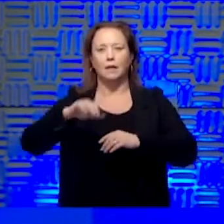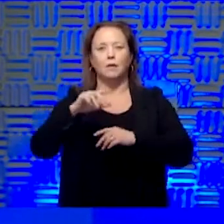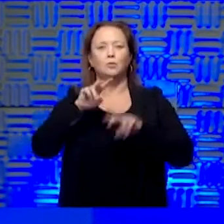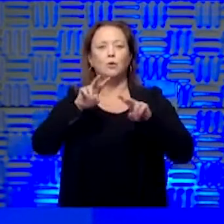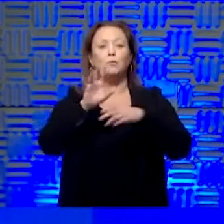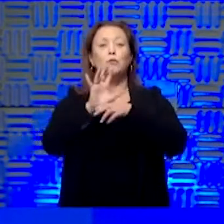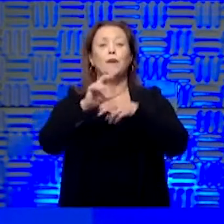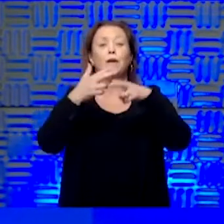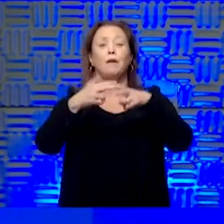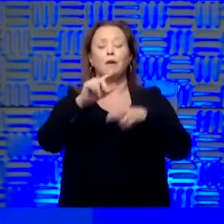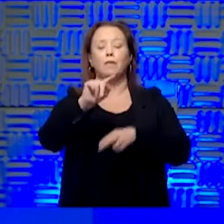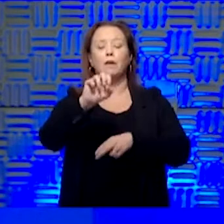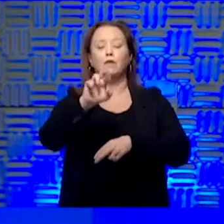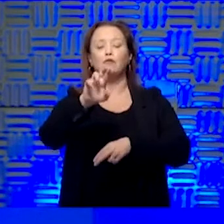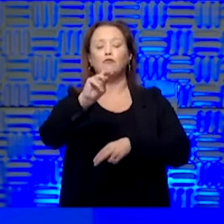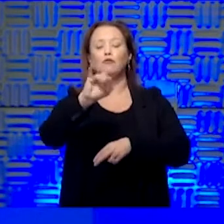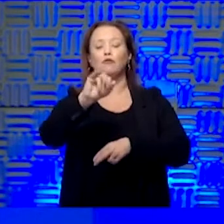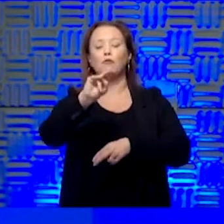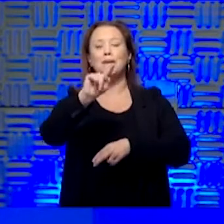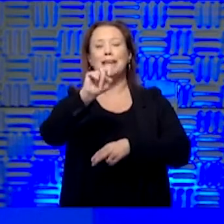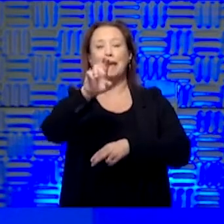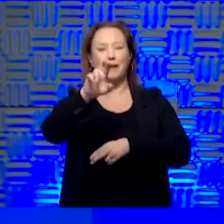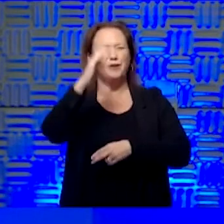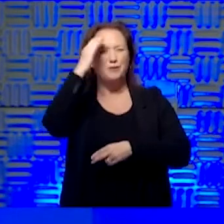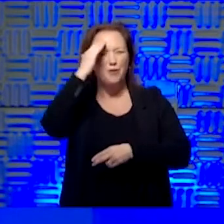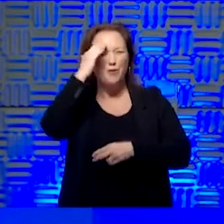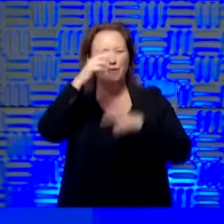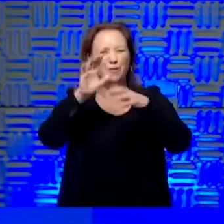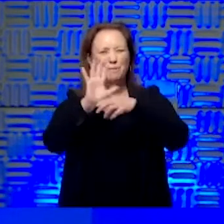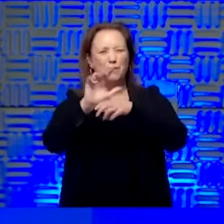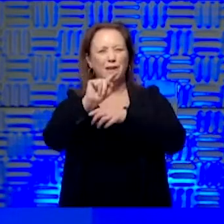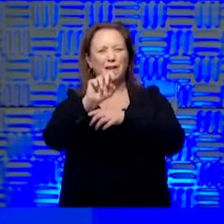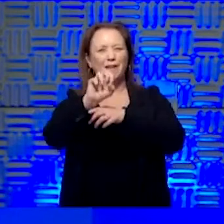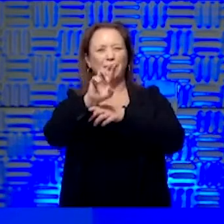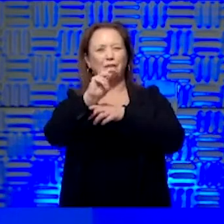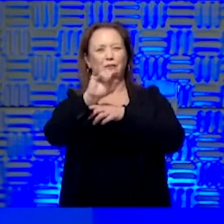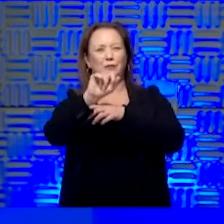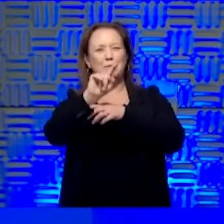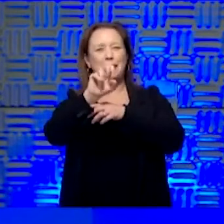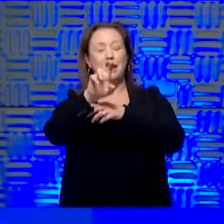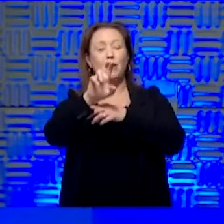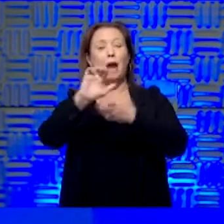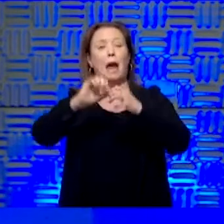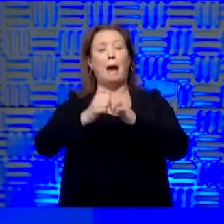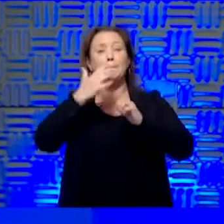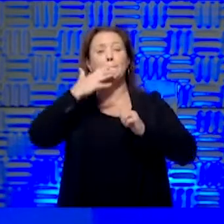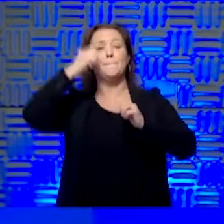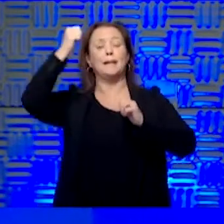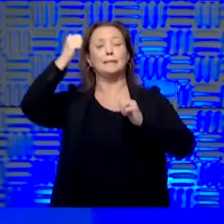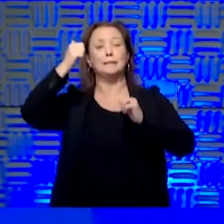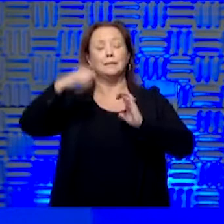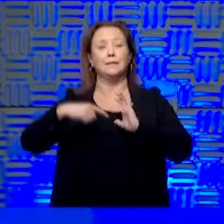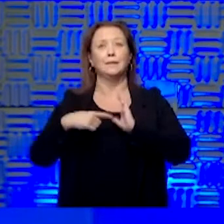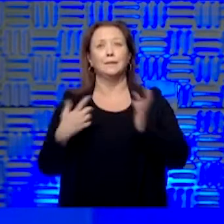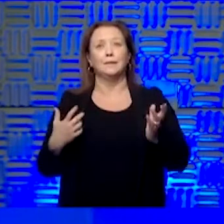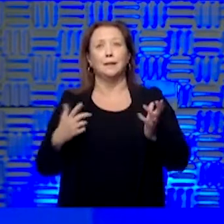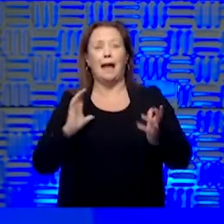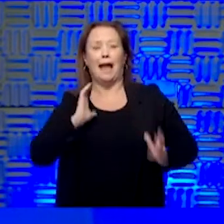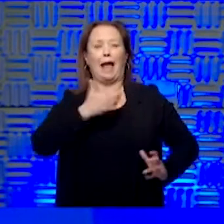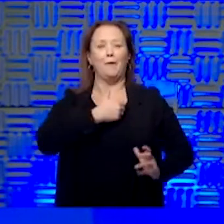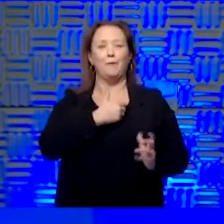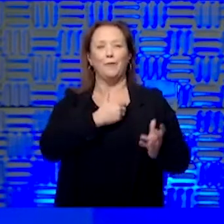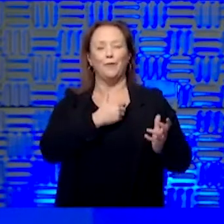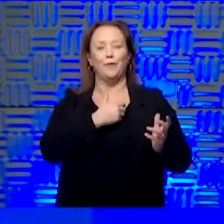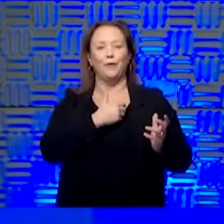was on. Oh, boy. Here we go. So we all know the Terminator, and we are trying to get out how to best represent our